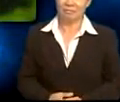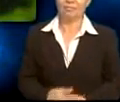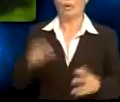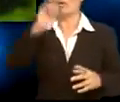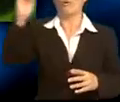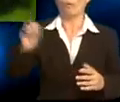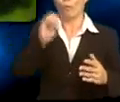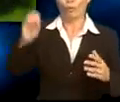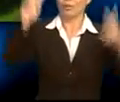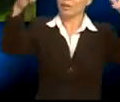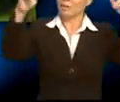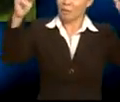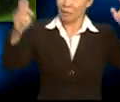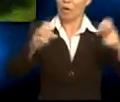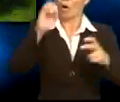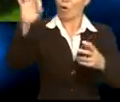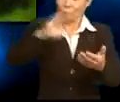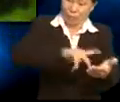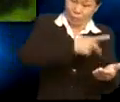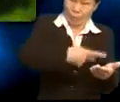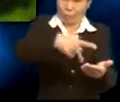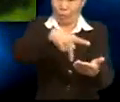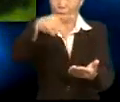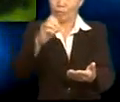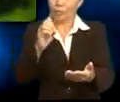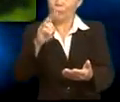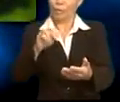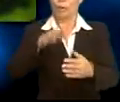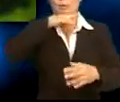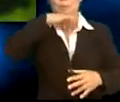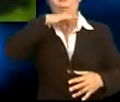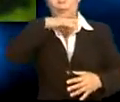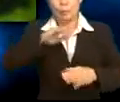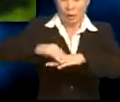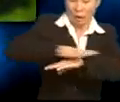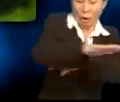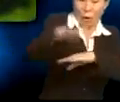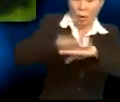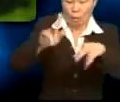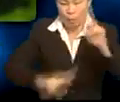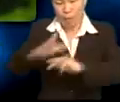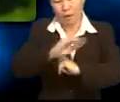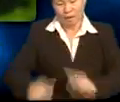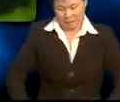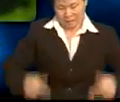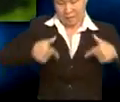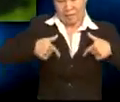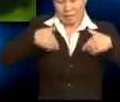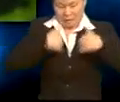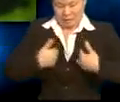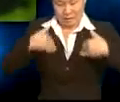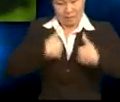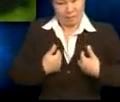Oh, oh, the theme. The theme of the poem is pollution and its effects on people and other living creatures.